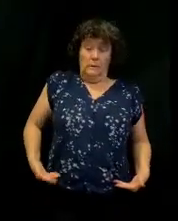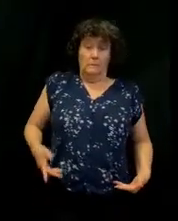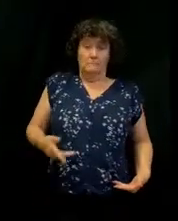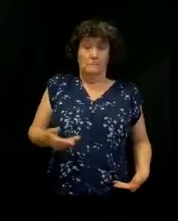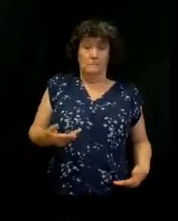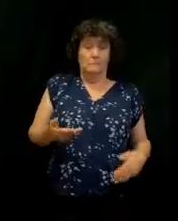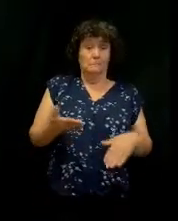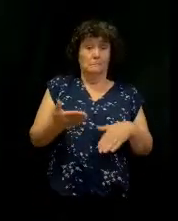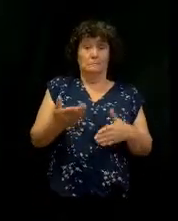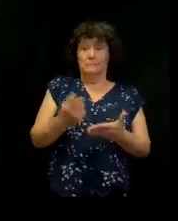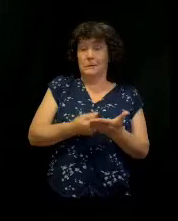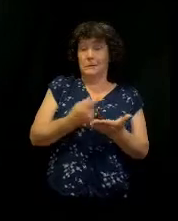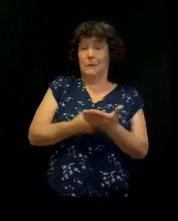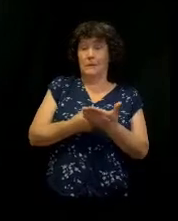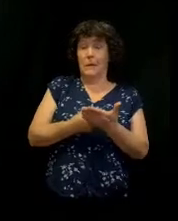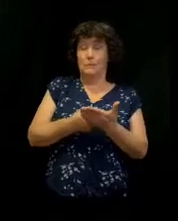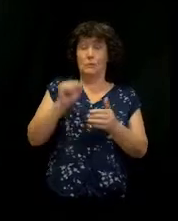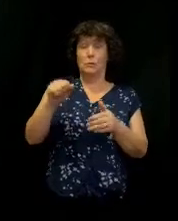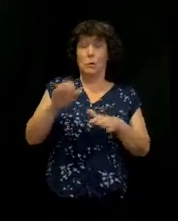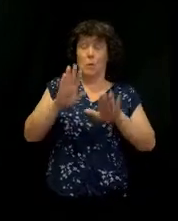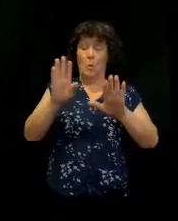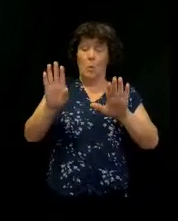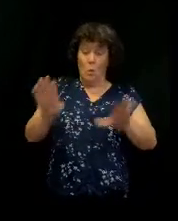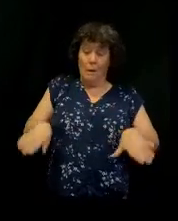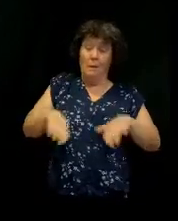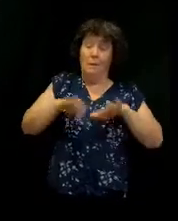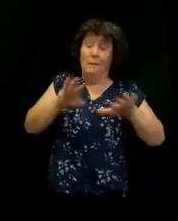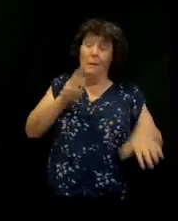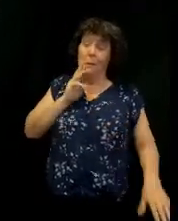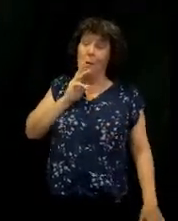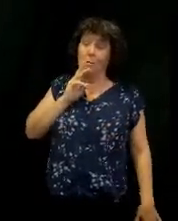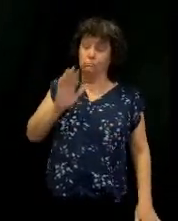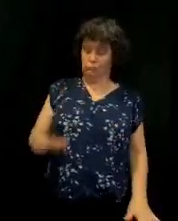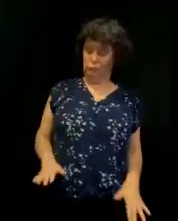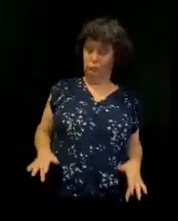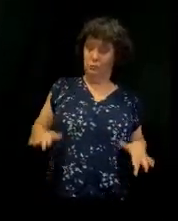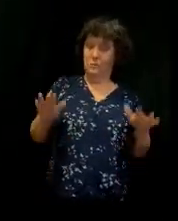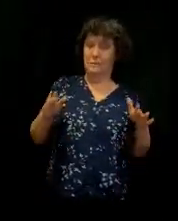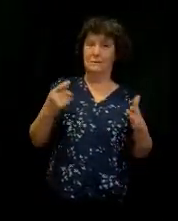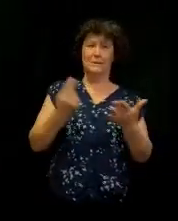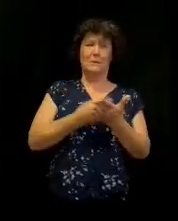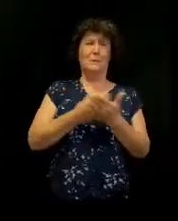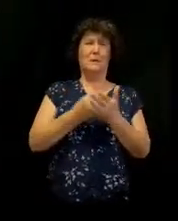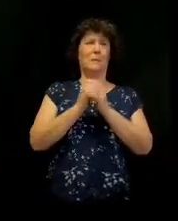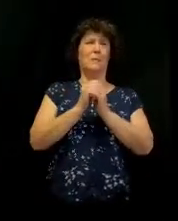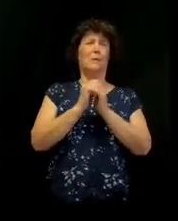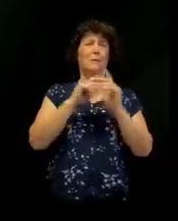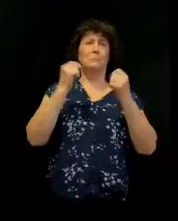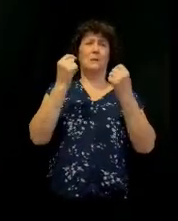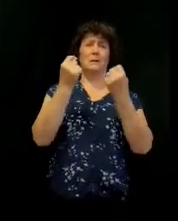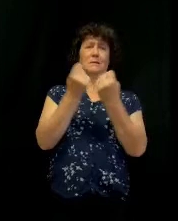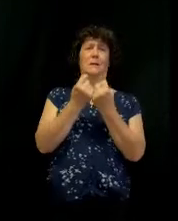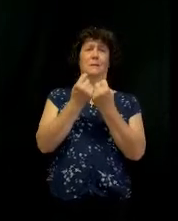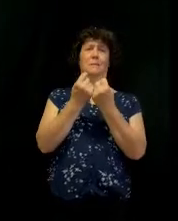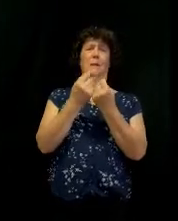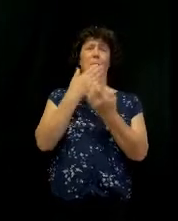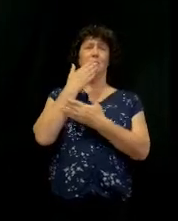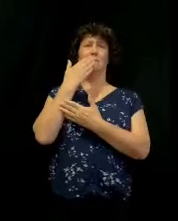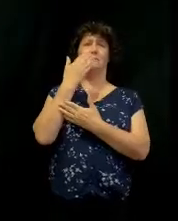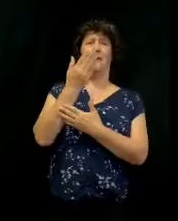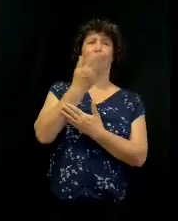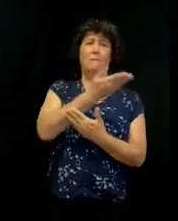it's waters to swim in. Right? Sometimes, man, the worship team... I mean, I'm thankful for our worship team. How about you?